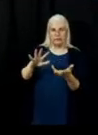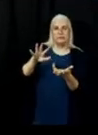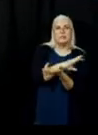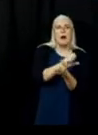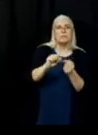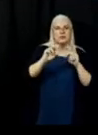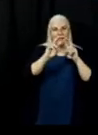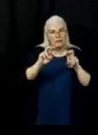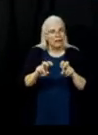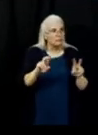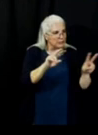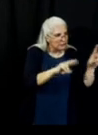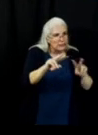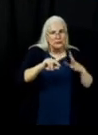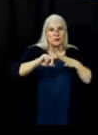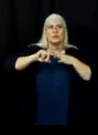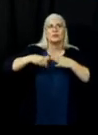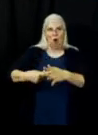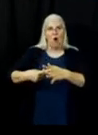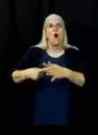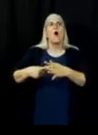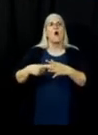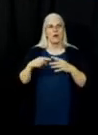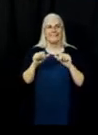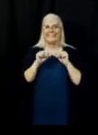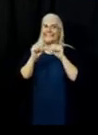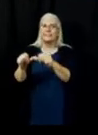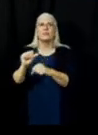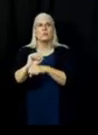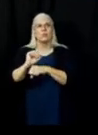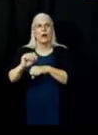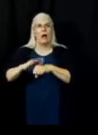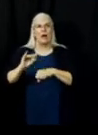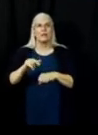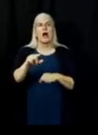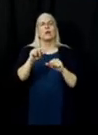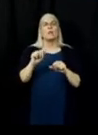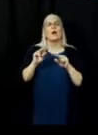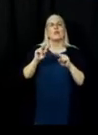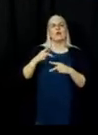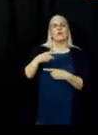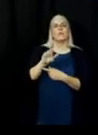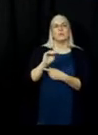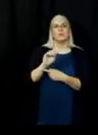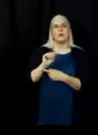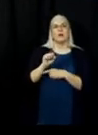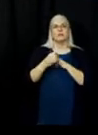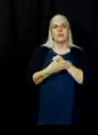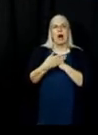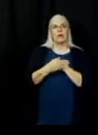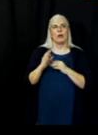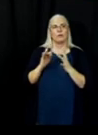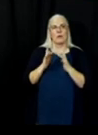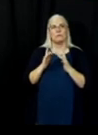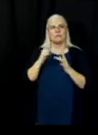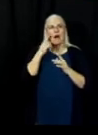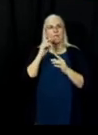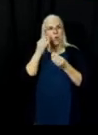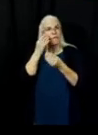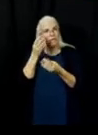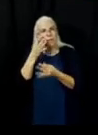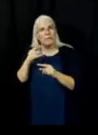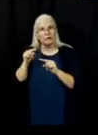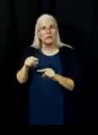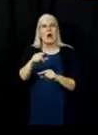PlumasCounty.us. Again, that's PlumasCounty.us. Click on the Dixie Fire